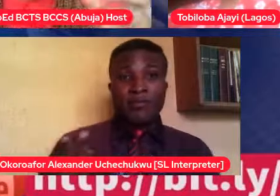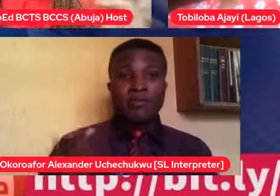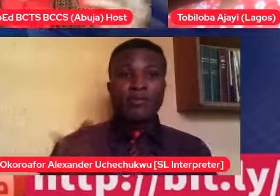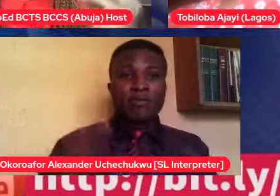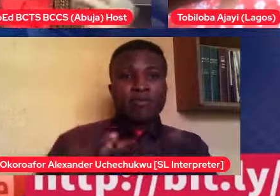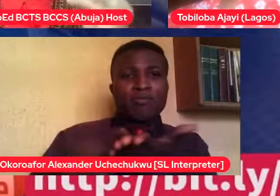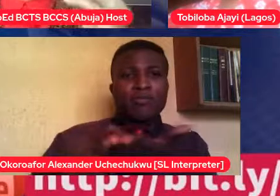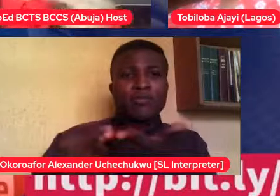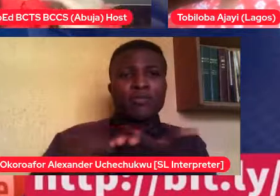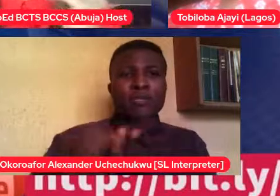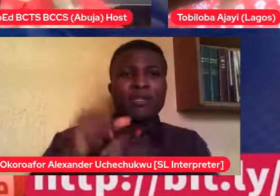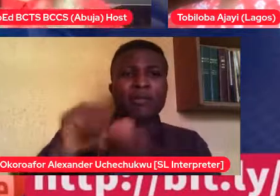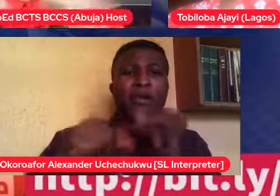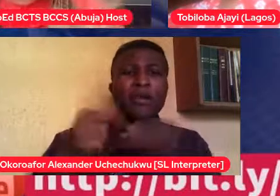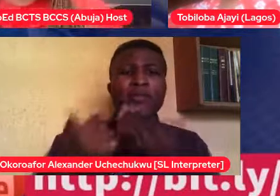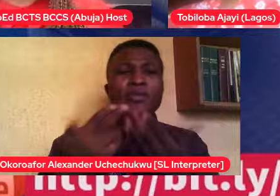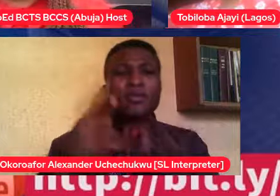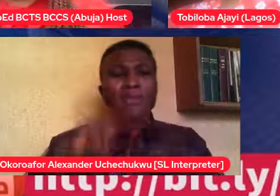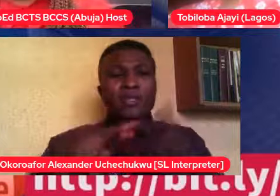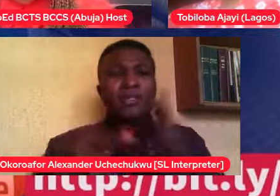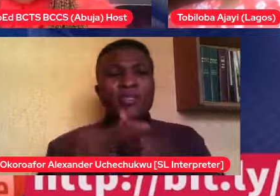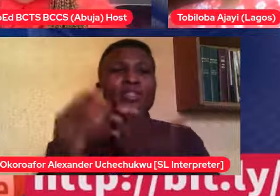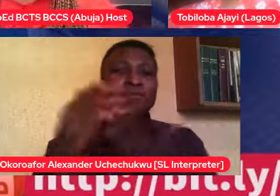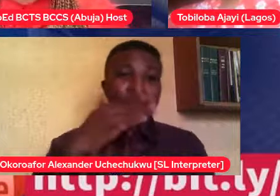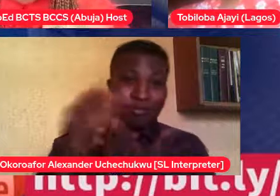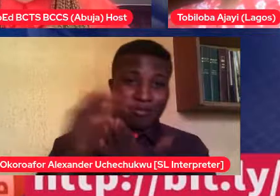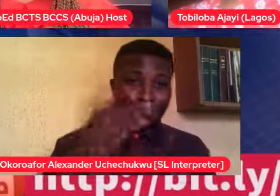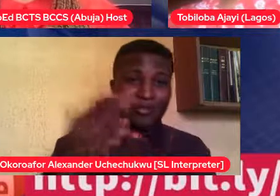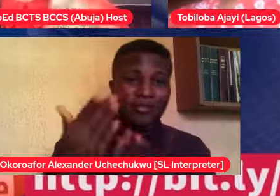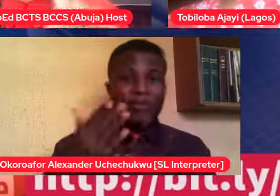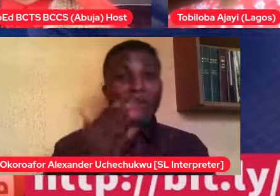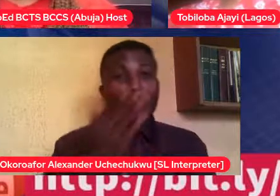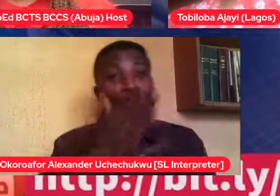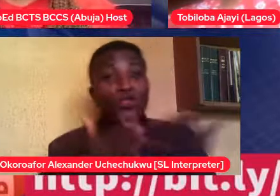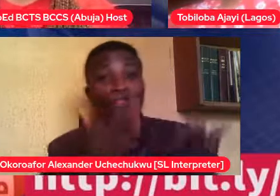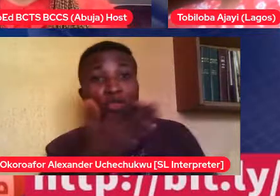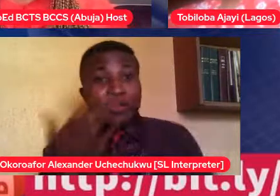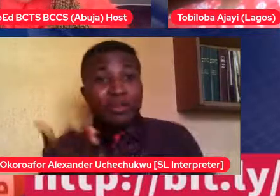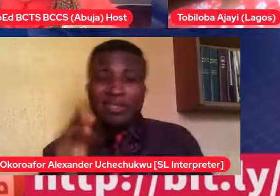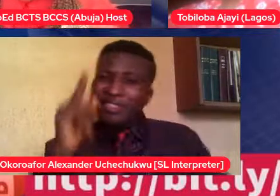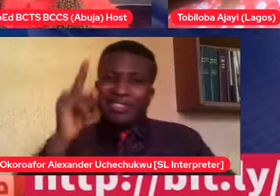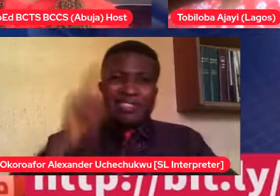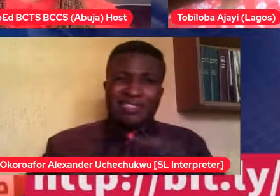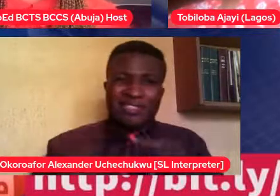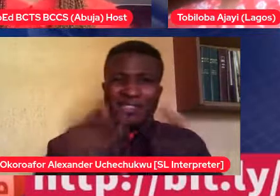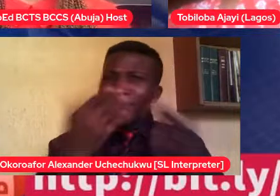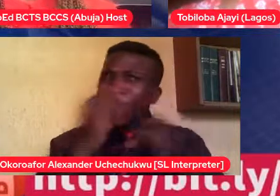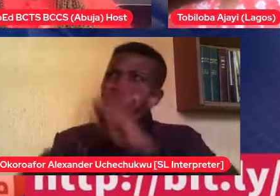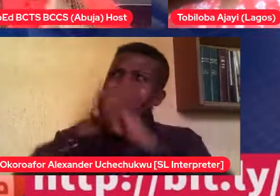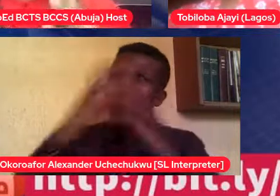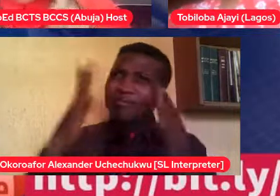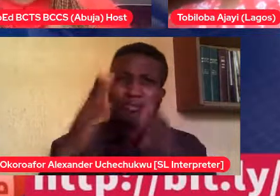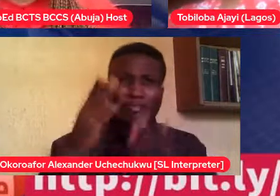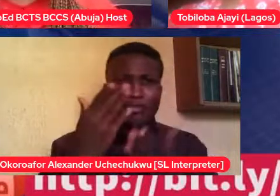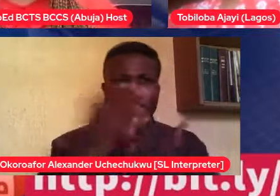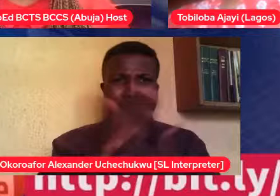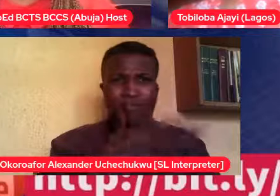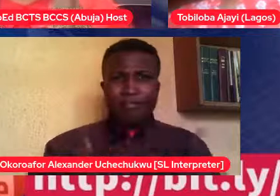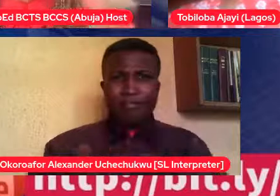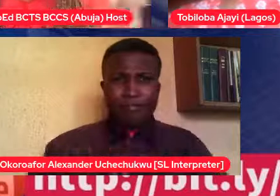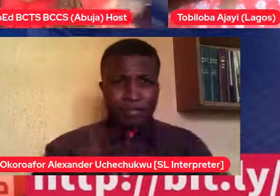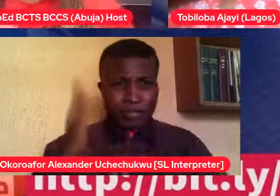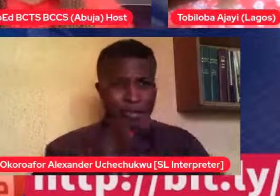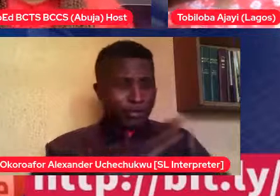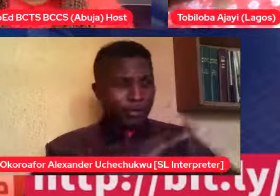some things I can't even, well, we're going to talk about it today. I can't even imagine that somebody would say that to an individual, you know. And we're going to talk about that